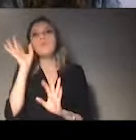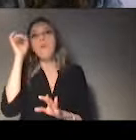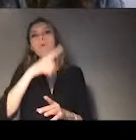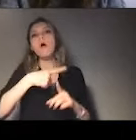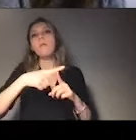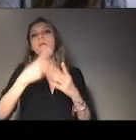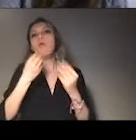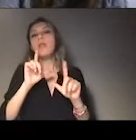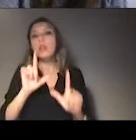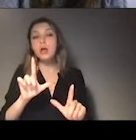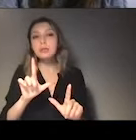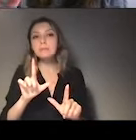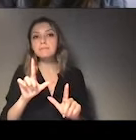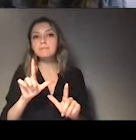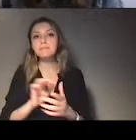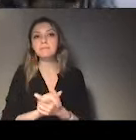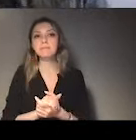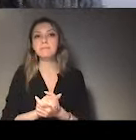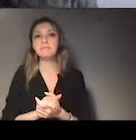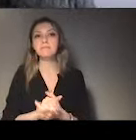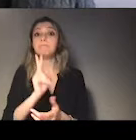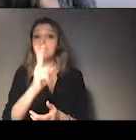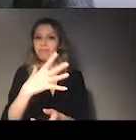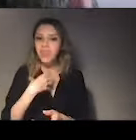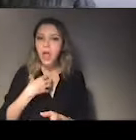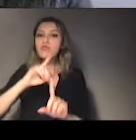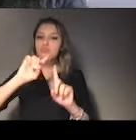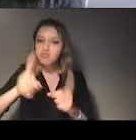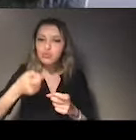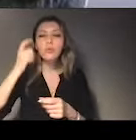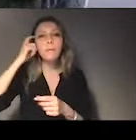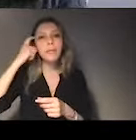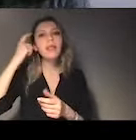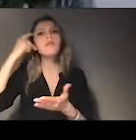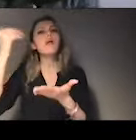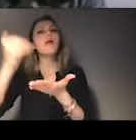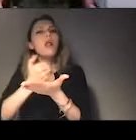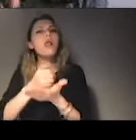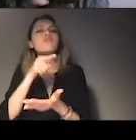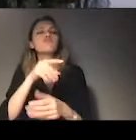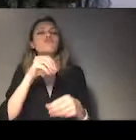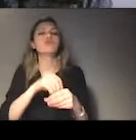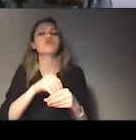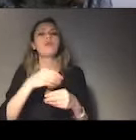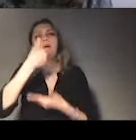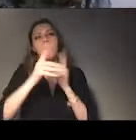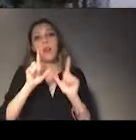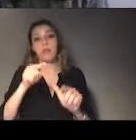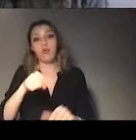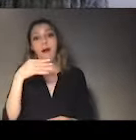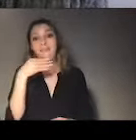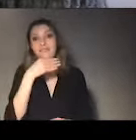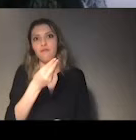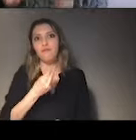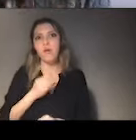information. As I said, there is not an official template for the review, for the mid-term report, I'm sorry,